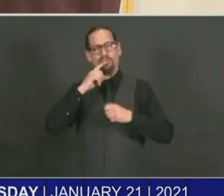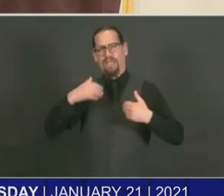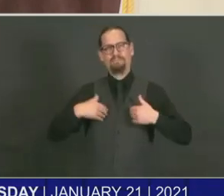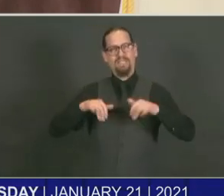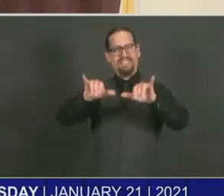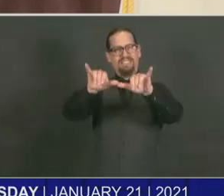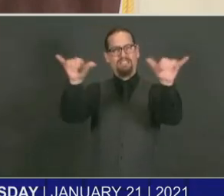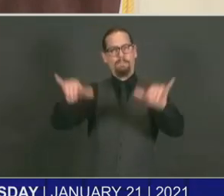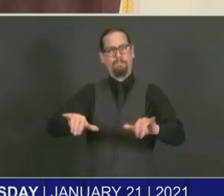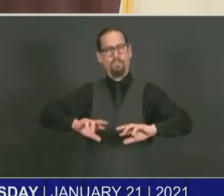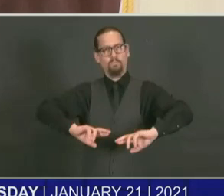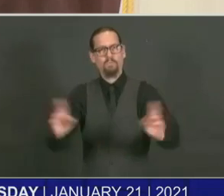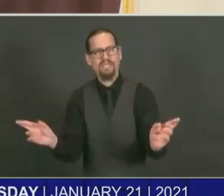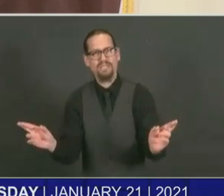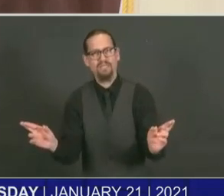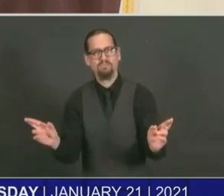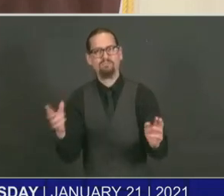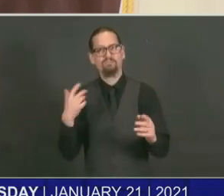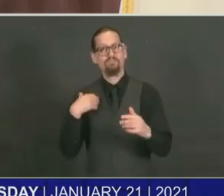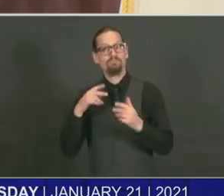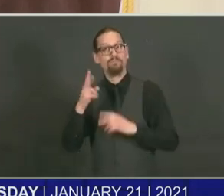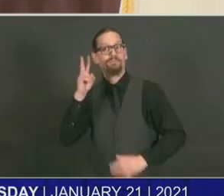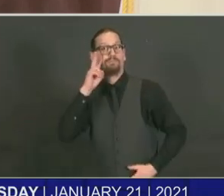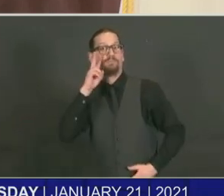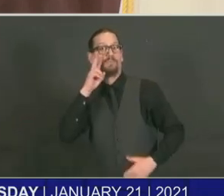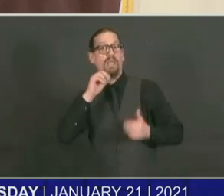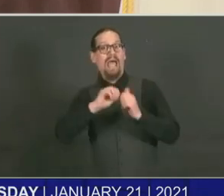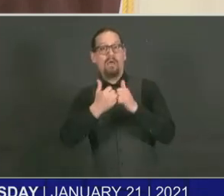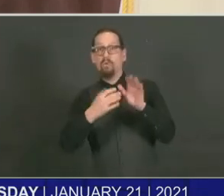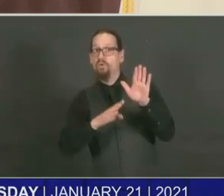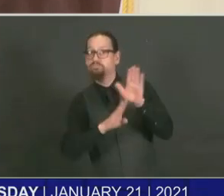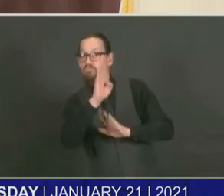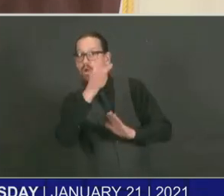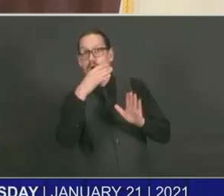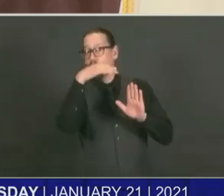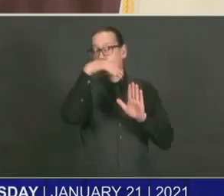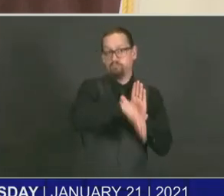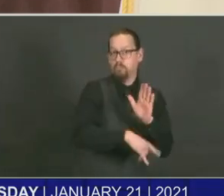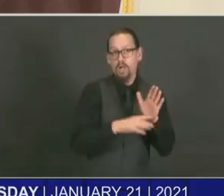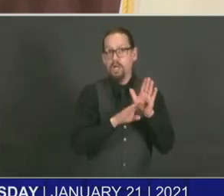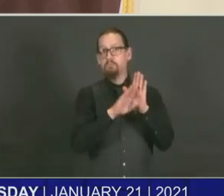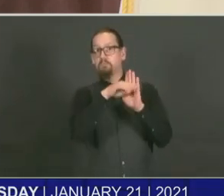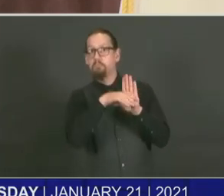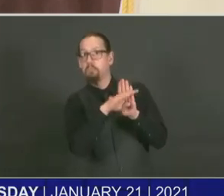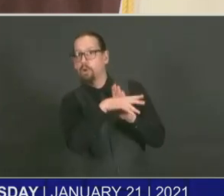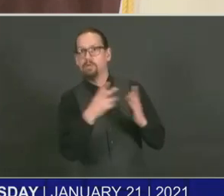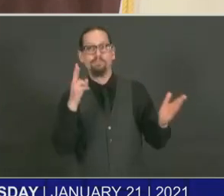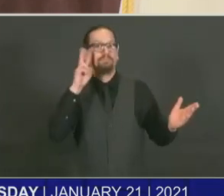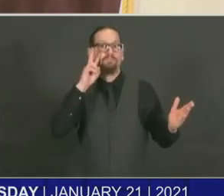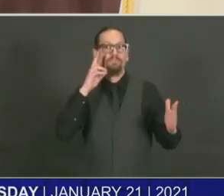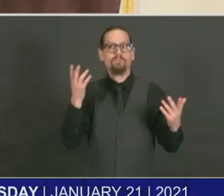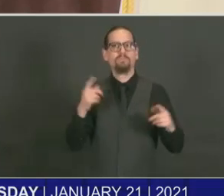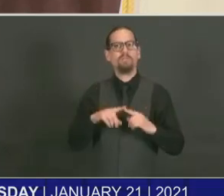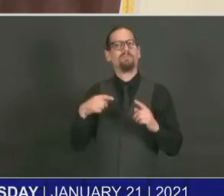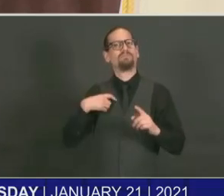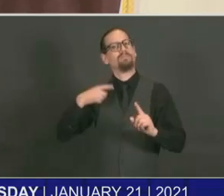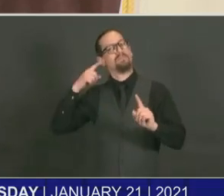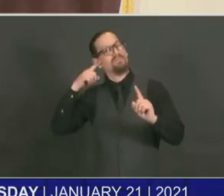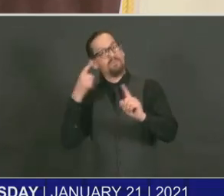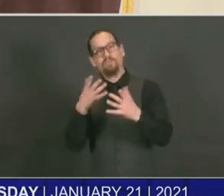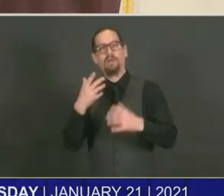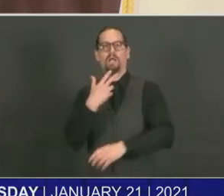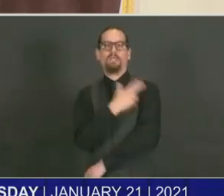how it plays out. Hope that we can continue to achieve our goal of keeping people out of the hospital, protecting our health care